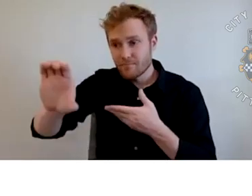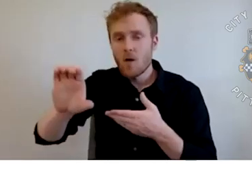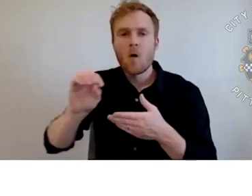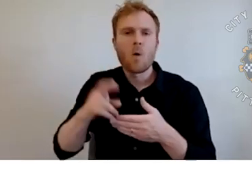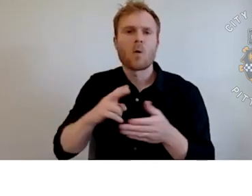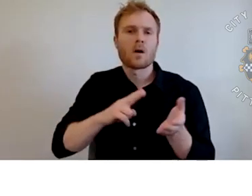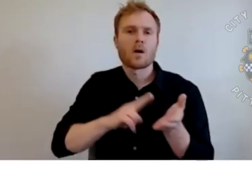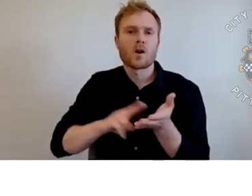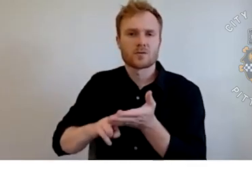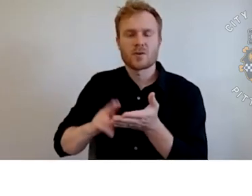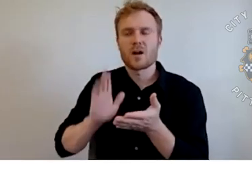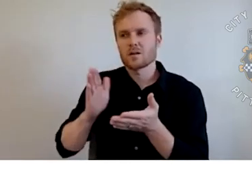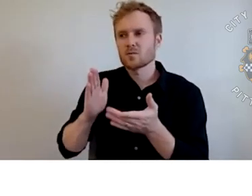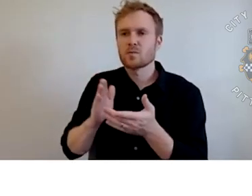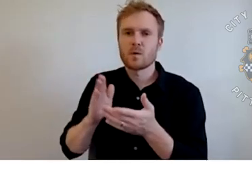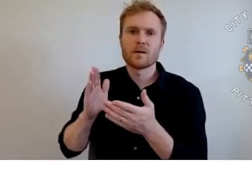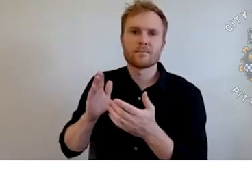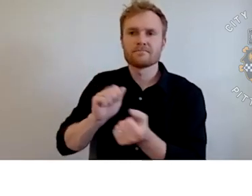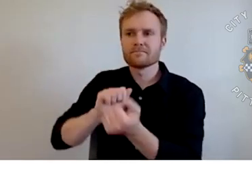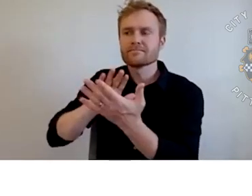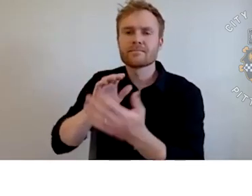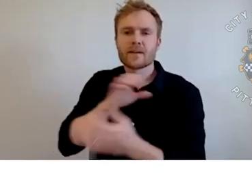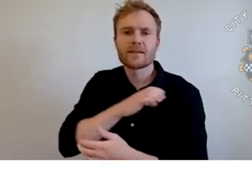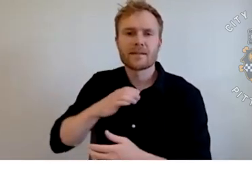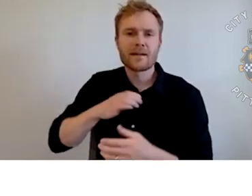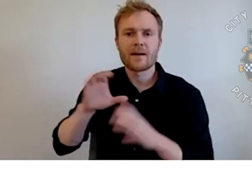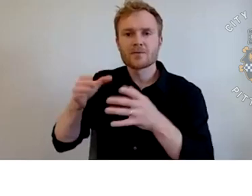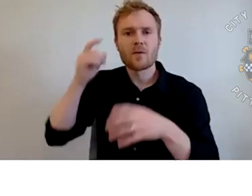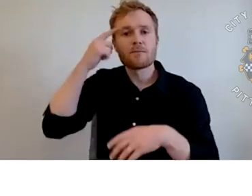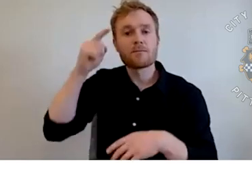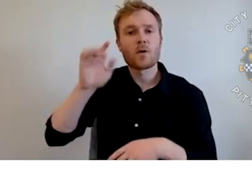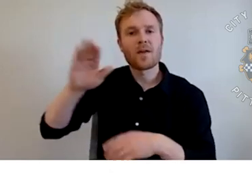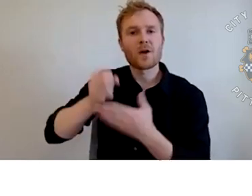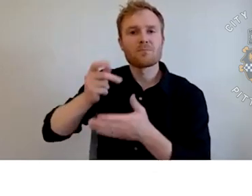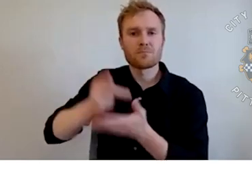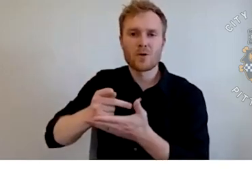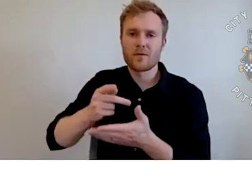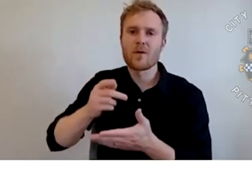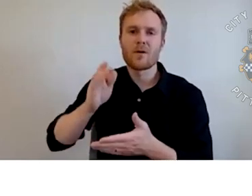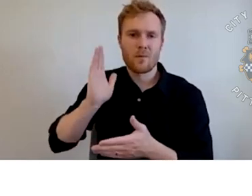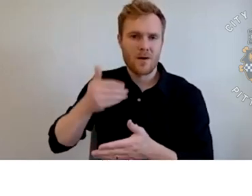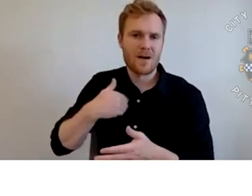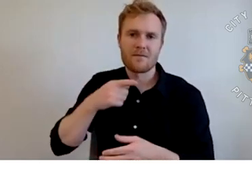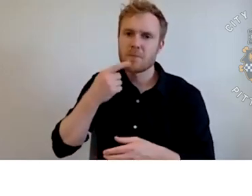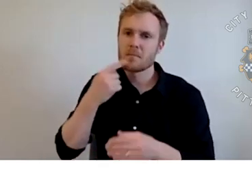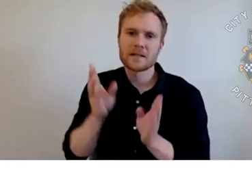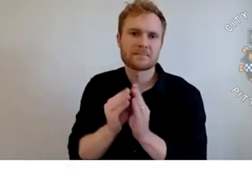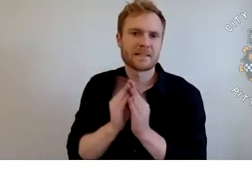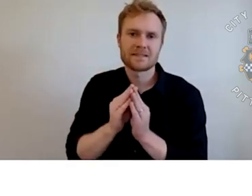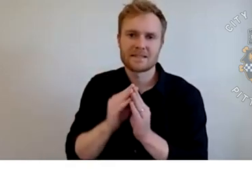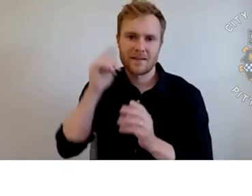approval. There's always a public comment section with any council hearing as well. So there's there's further opportunities to talk about this project specifically.